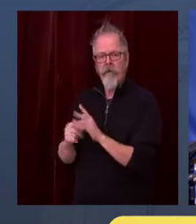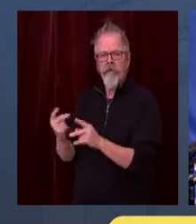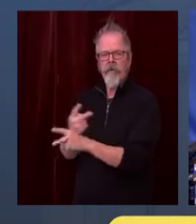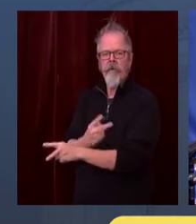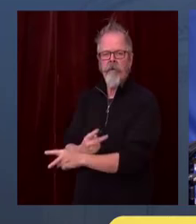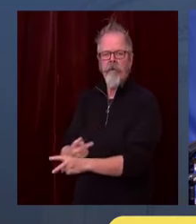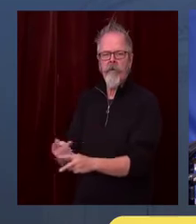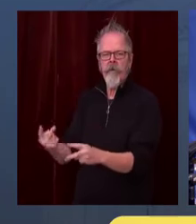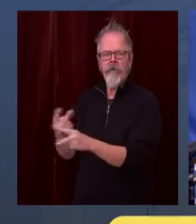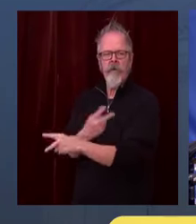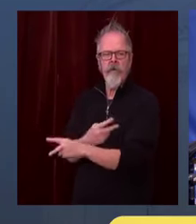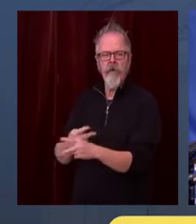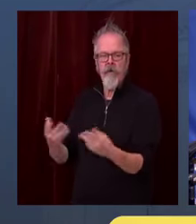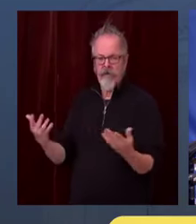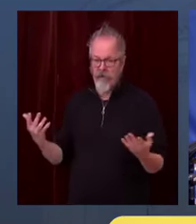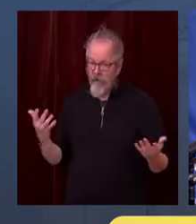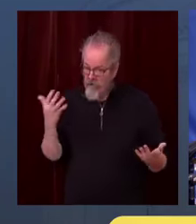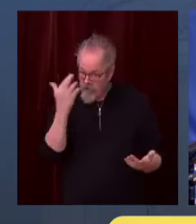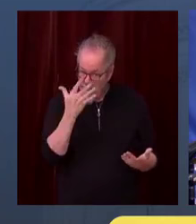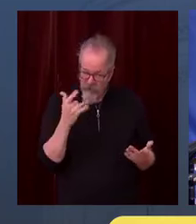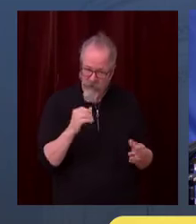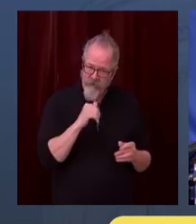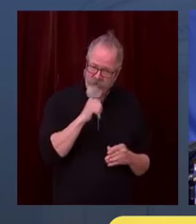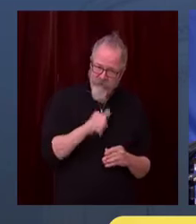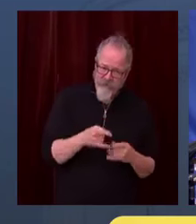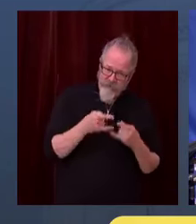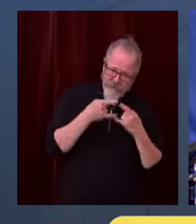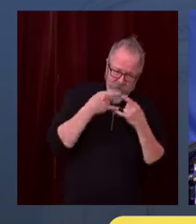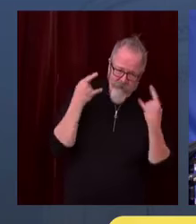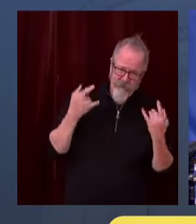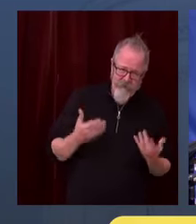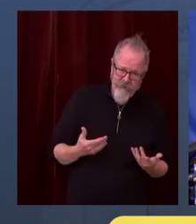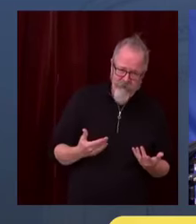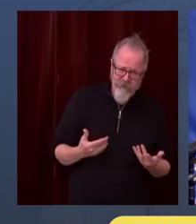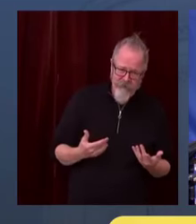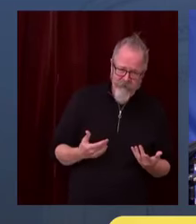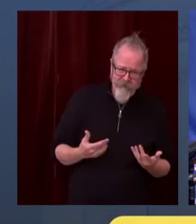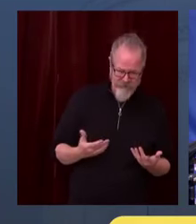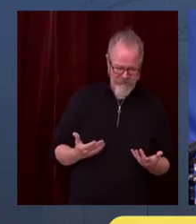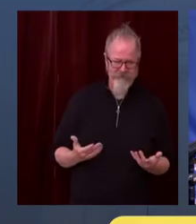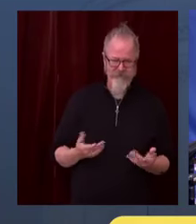We just need up our game a little bit. With that, we have Dr. Diaz.